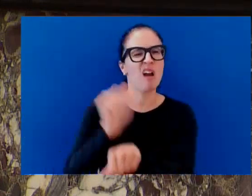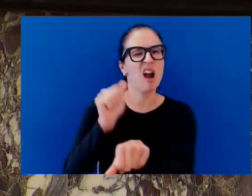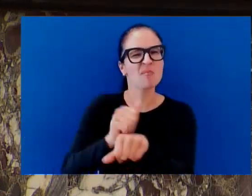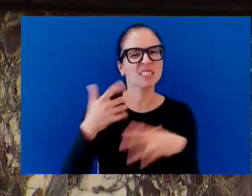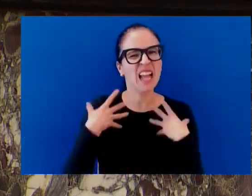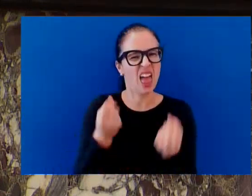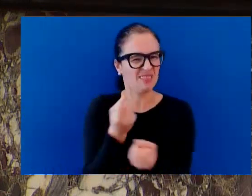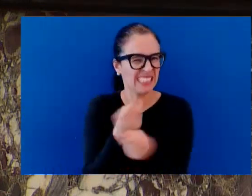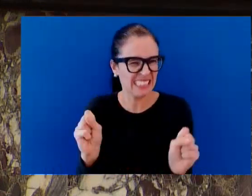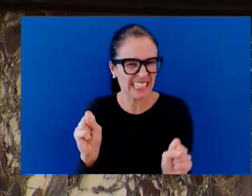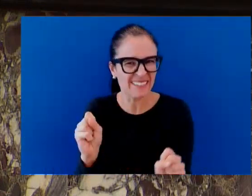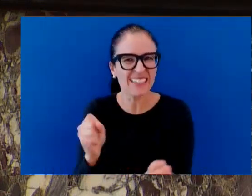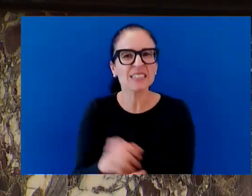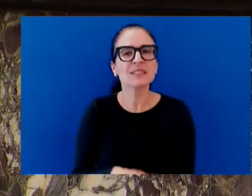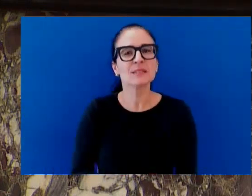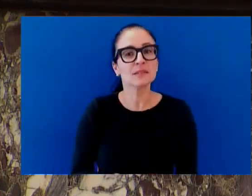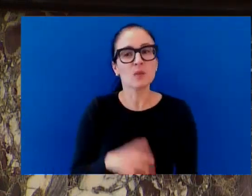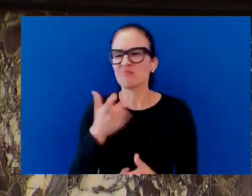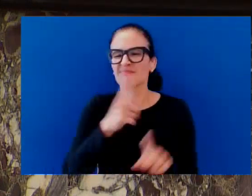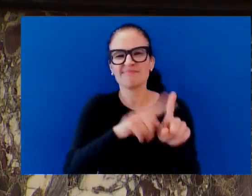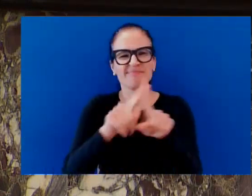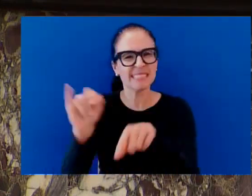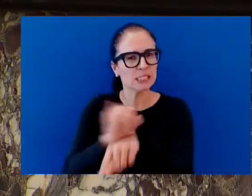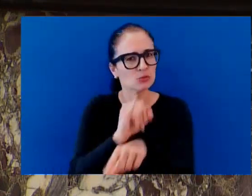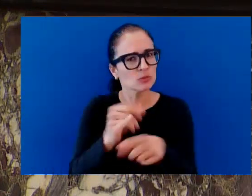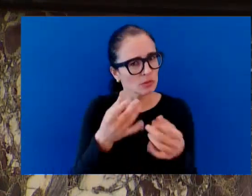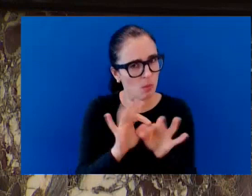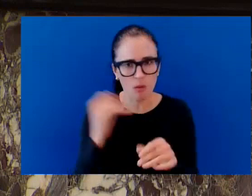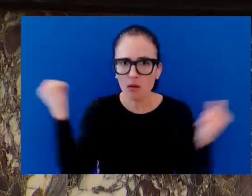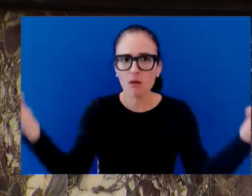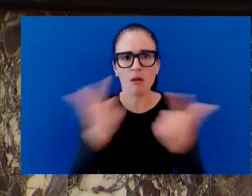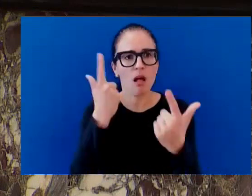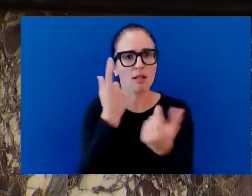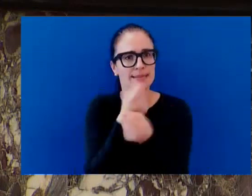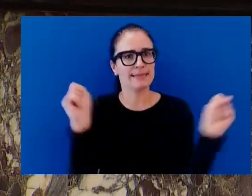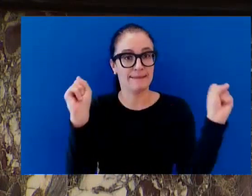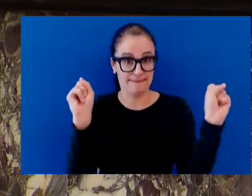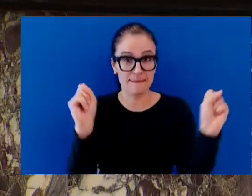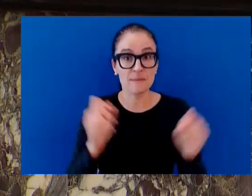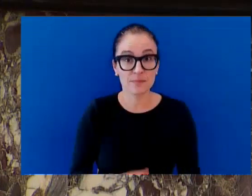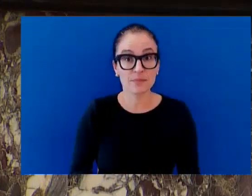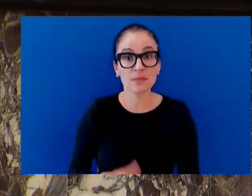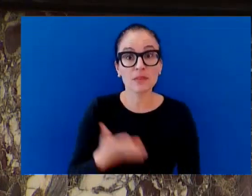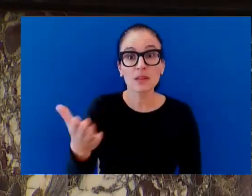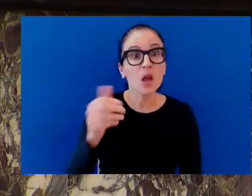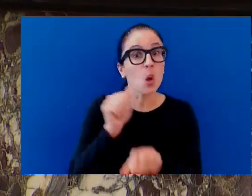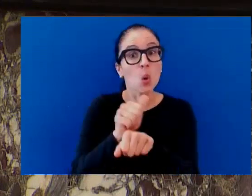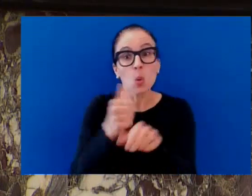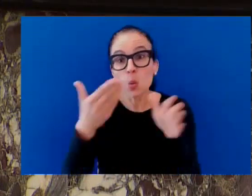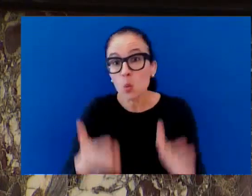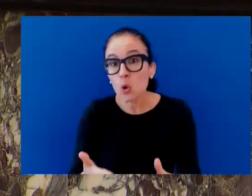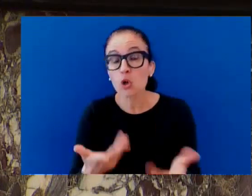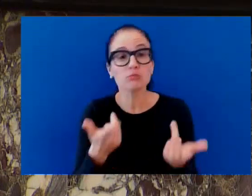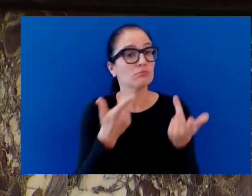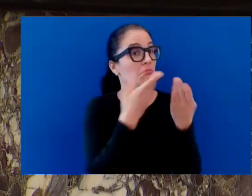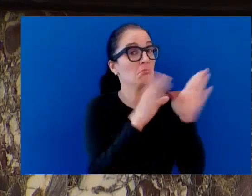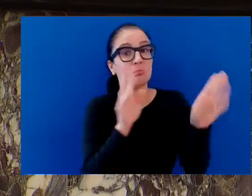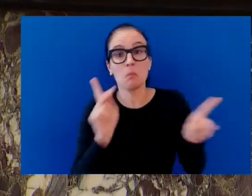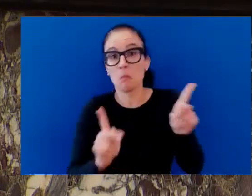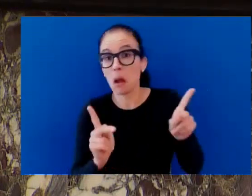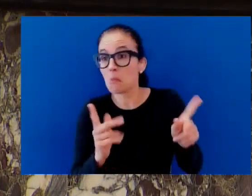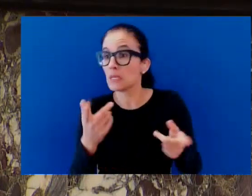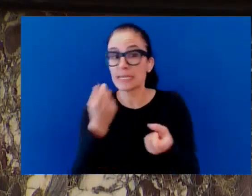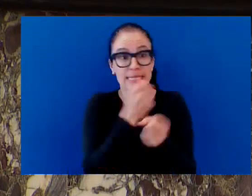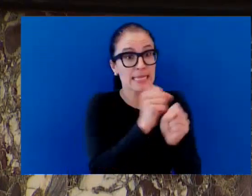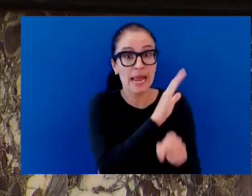The safety of our workers, the public and the protection of vital infrastructure is of paramount importance. Please